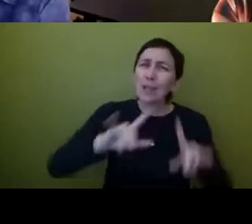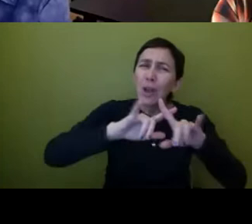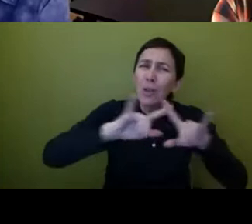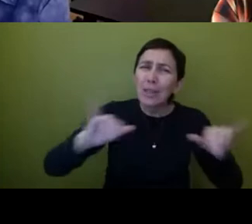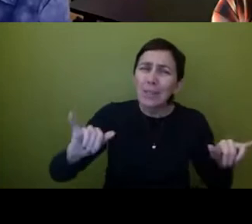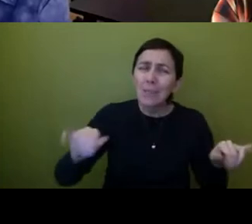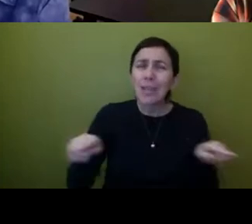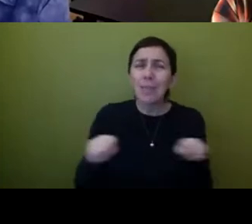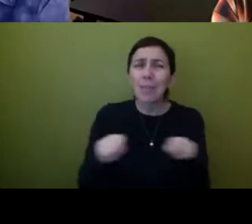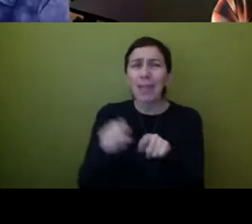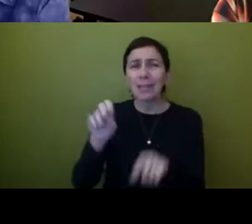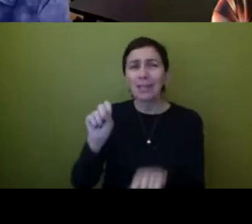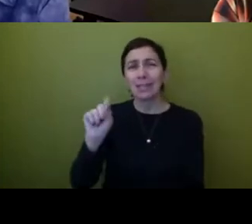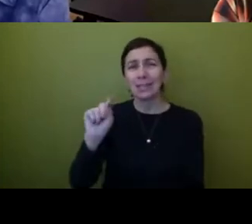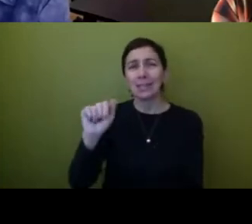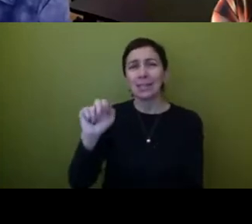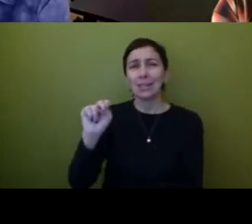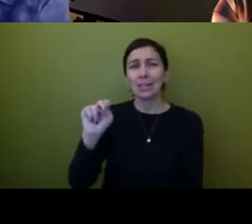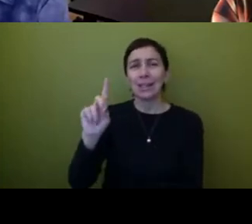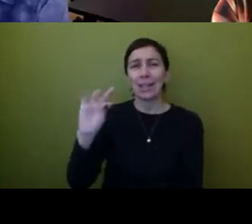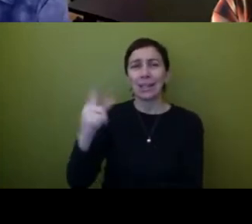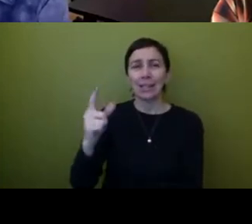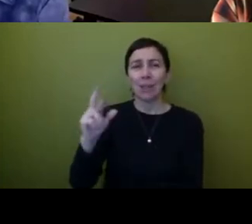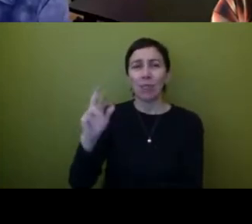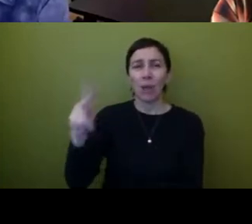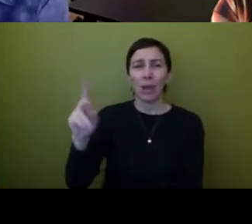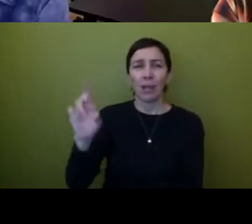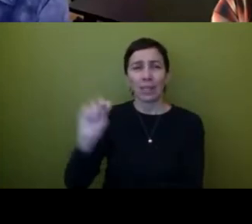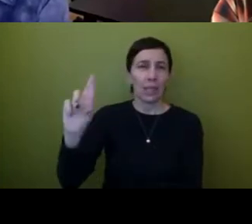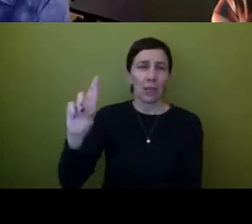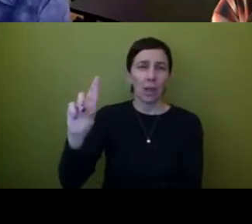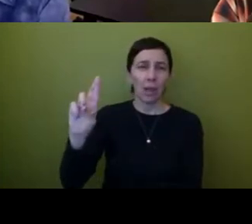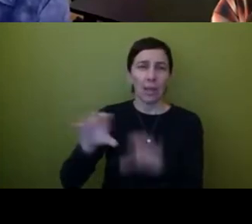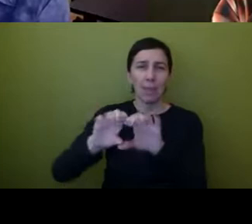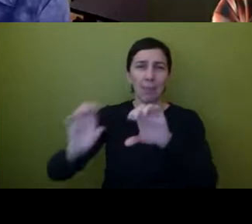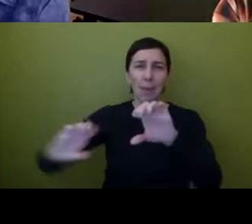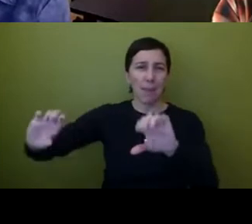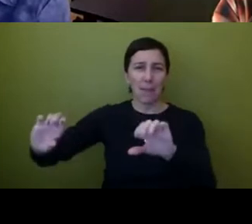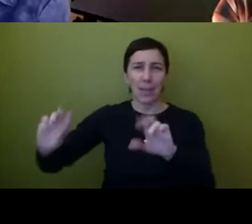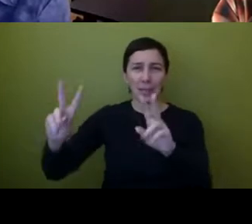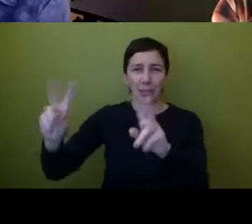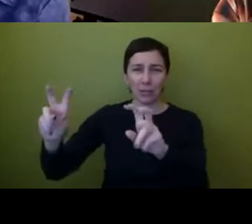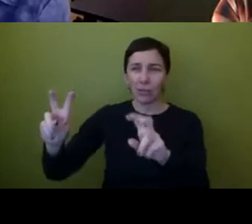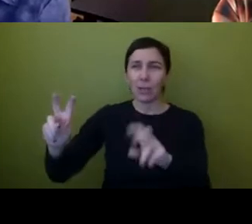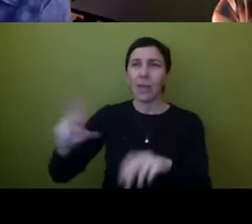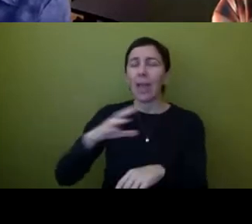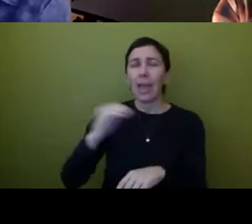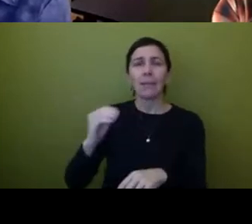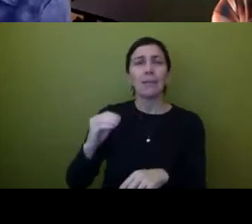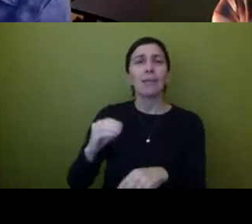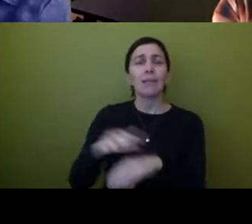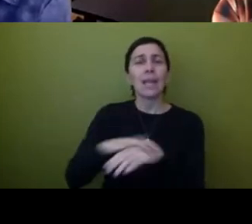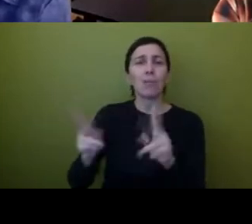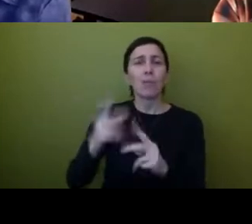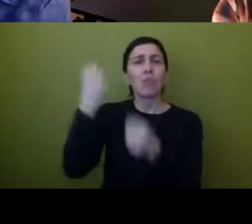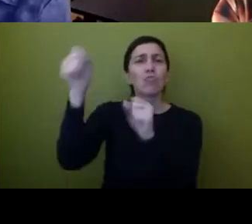standing rock and i think that's why this yes it was right after standing rock had been broken up by the uh authorities um and